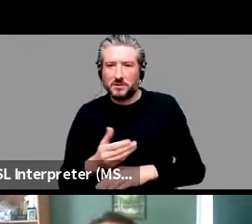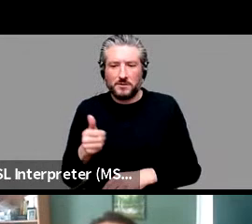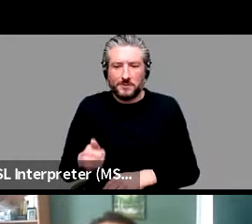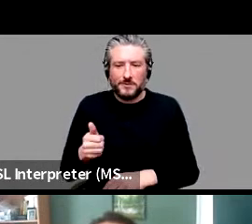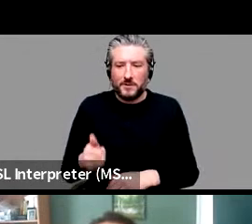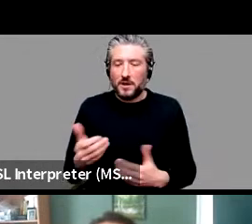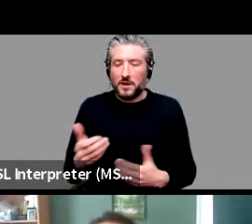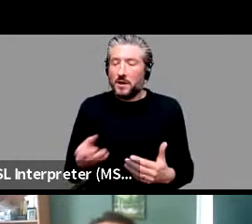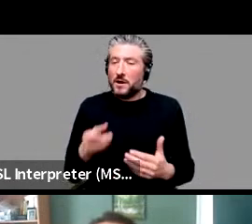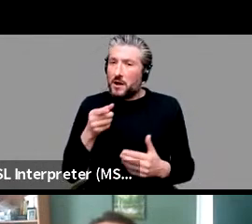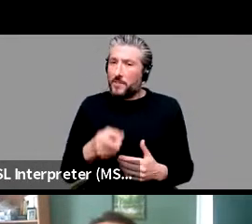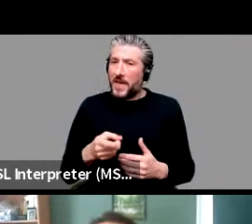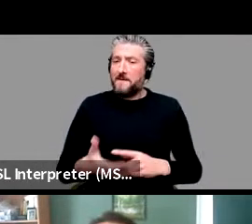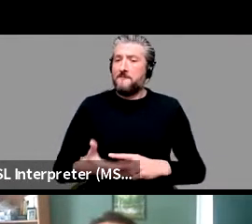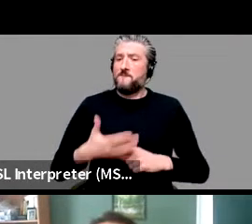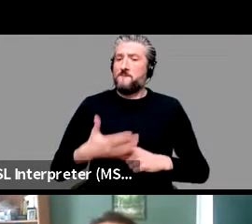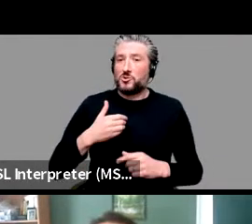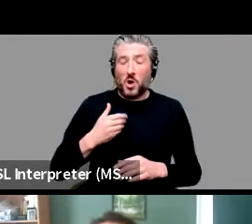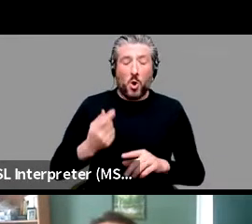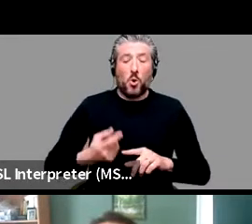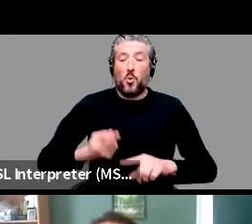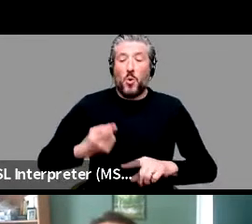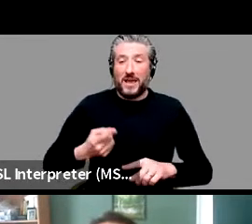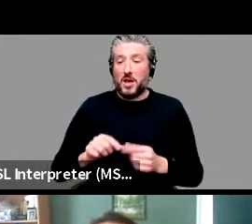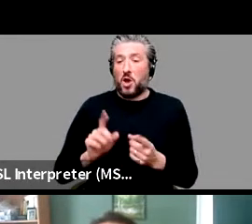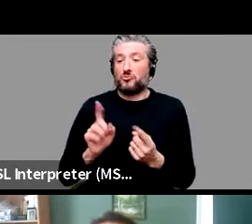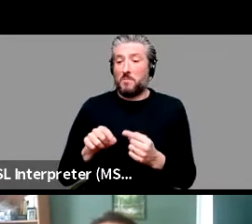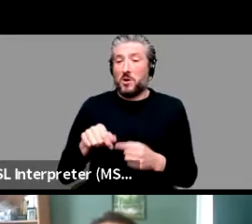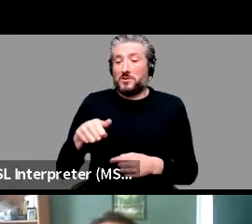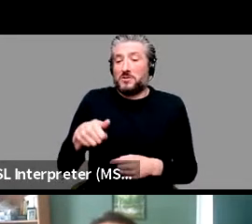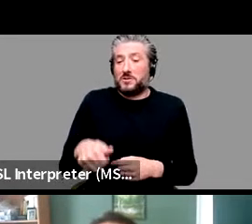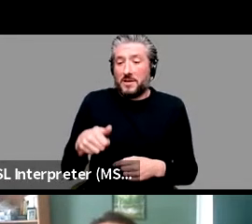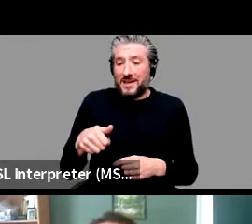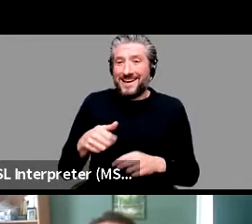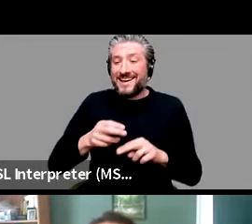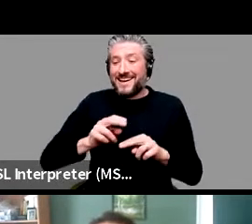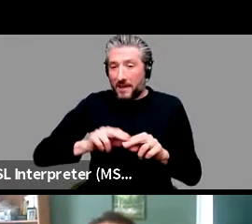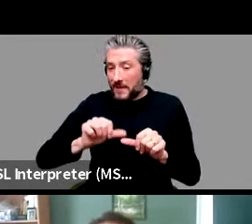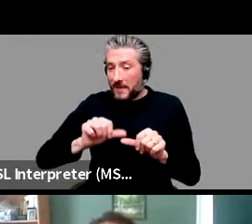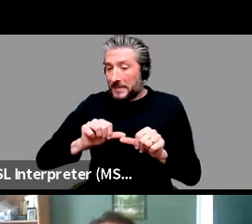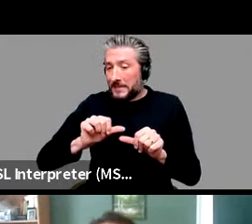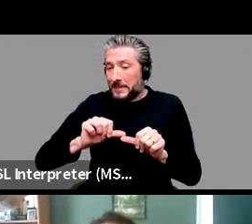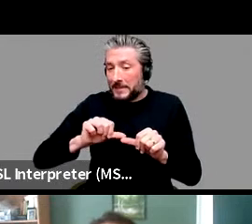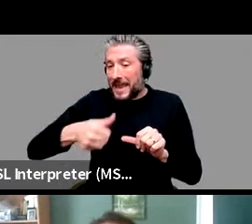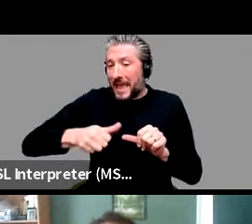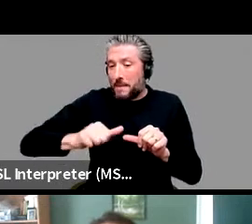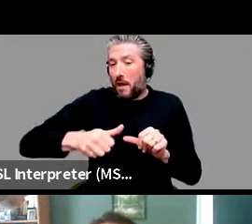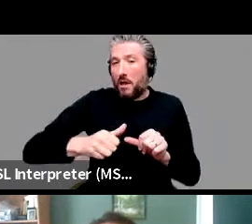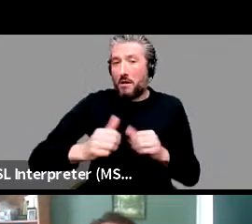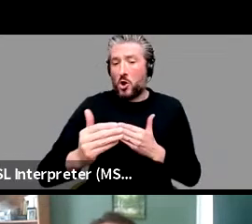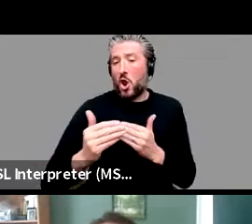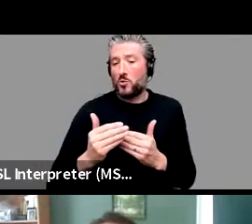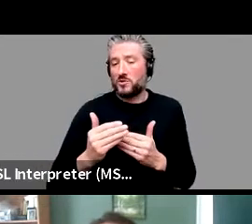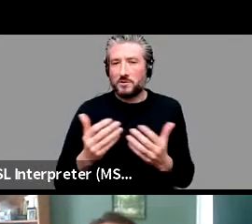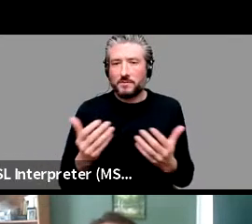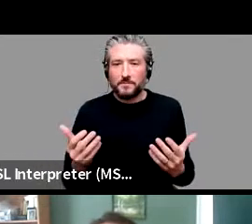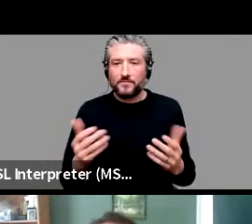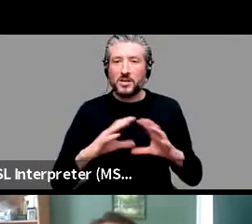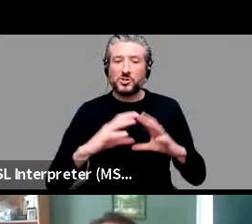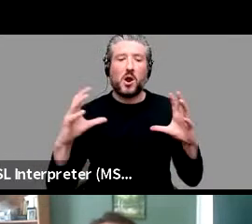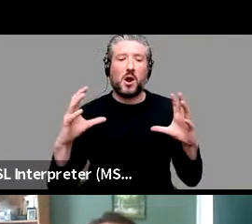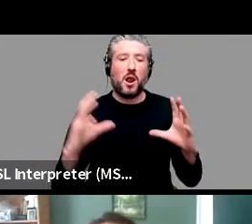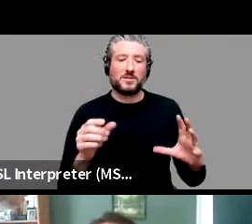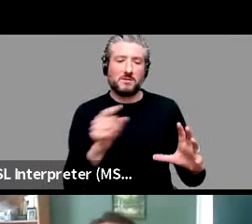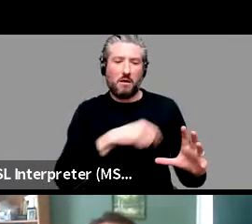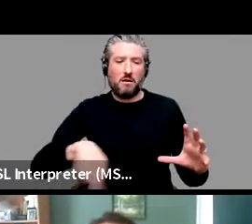as the neighbors provide the same response. So like if the cluster is semantically related, um, and you're